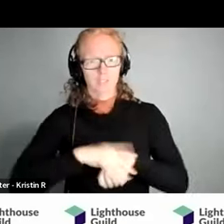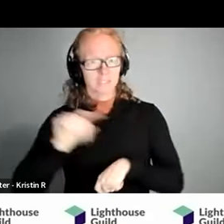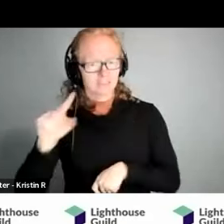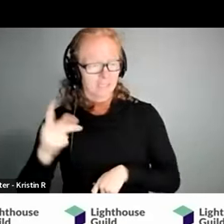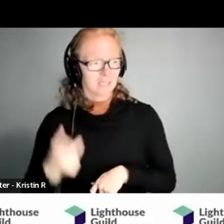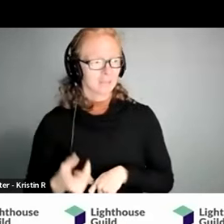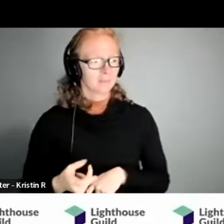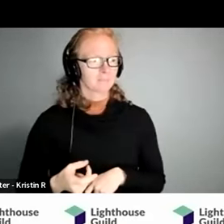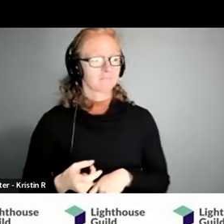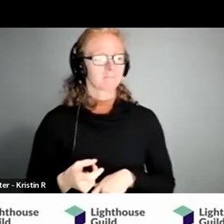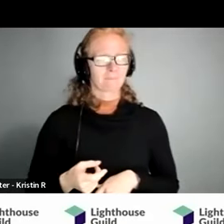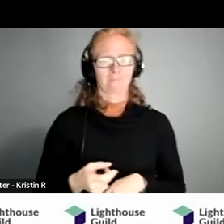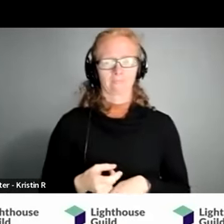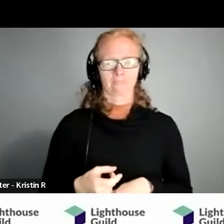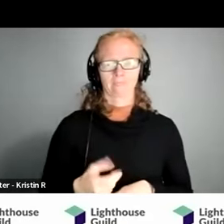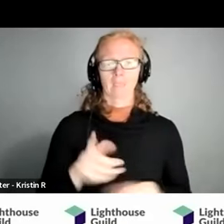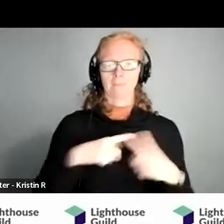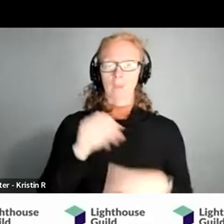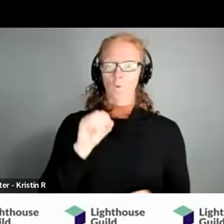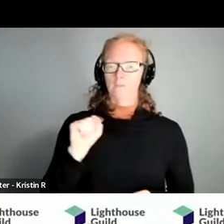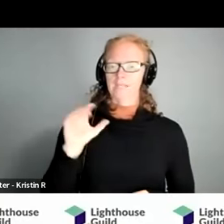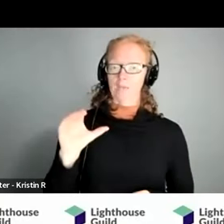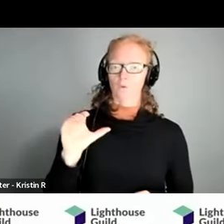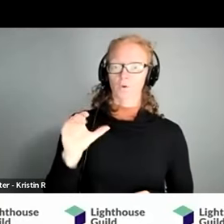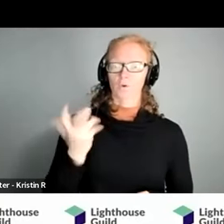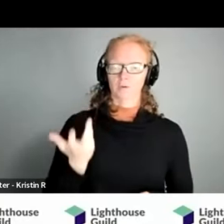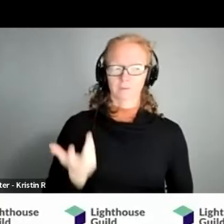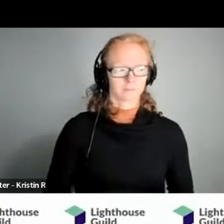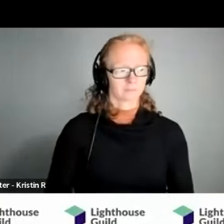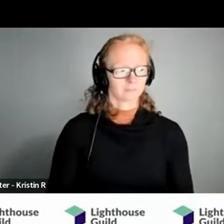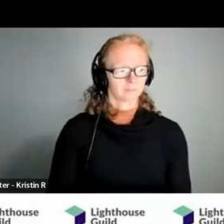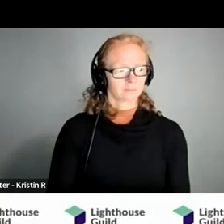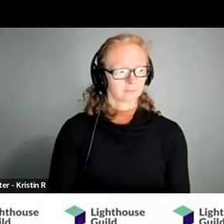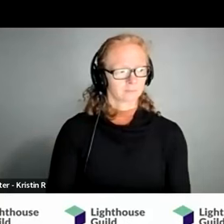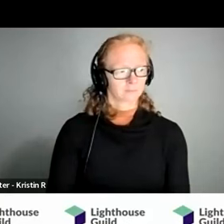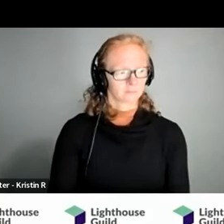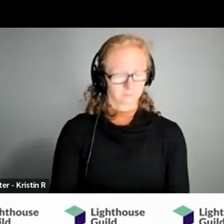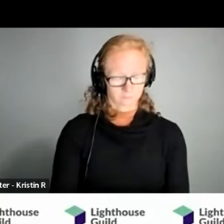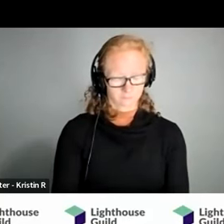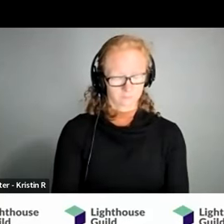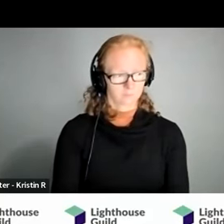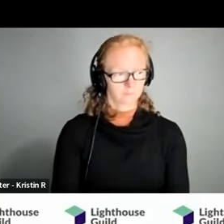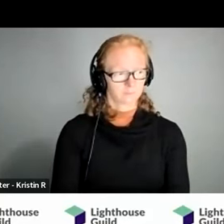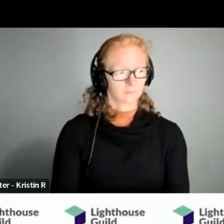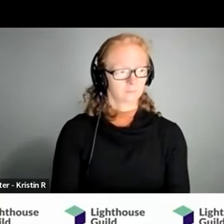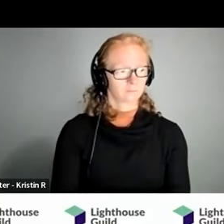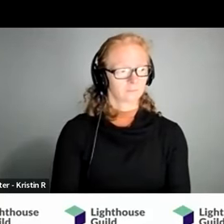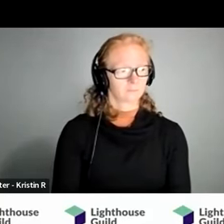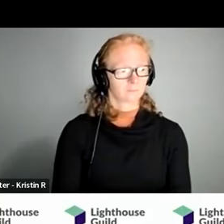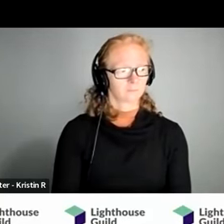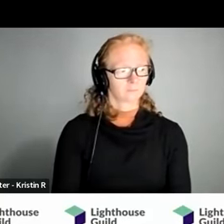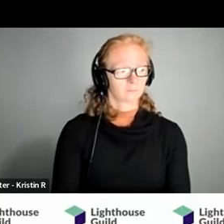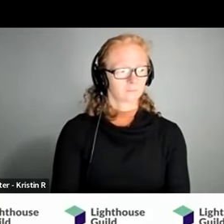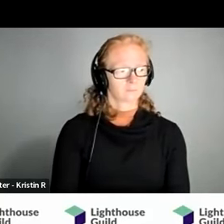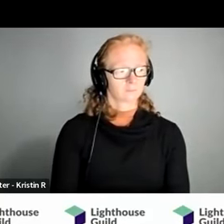um on over the counter and you just you know some of them are just a couple hundred bucks and some of them i think as